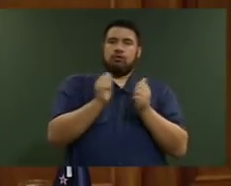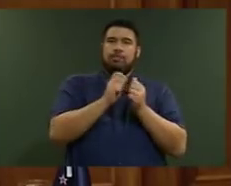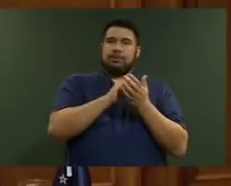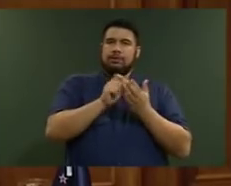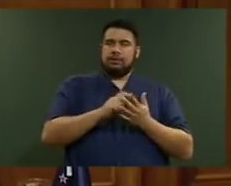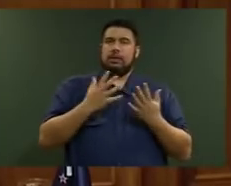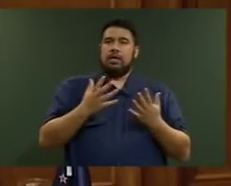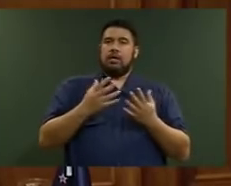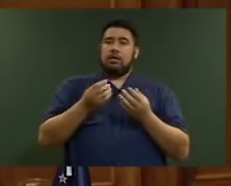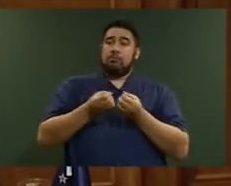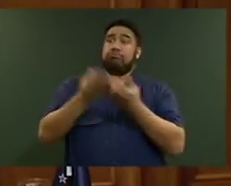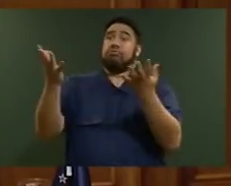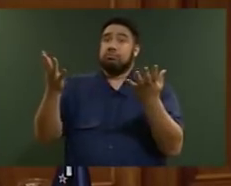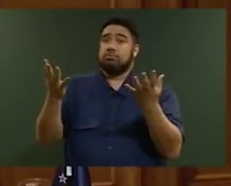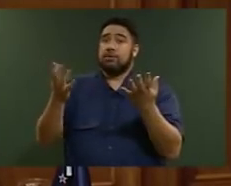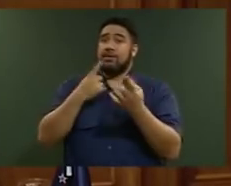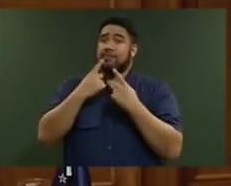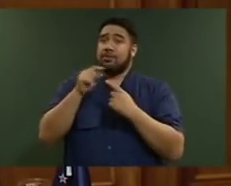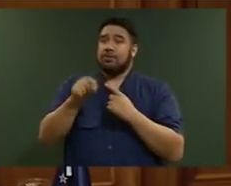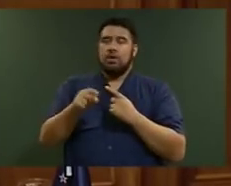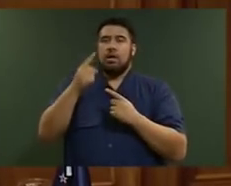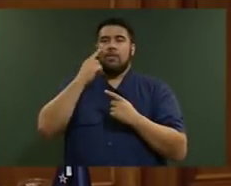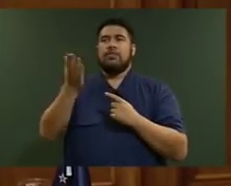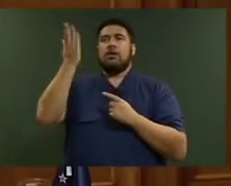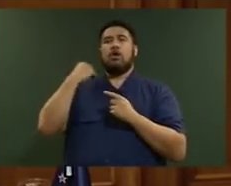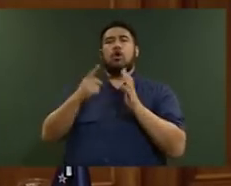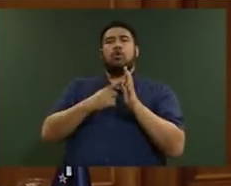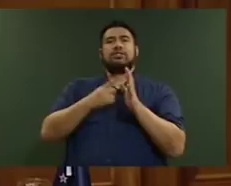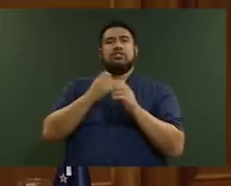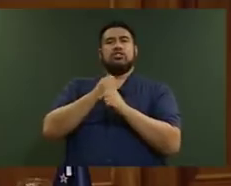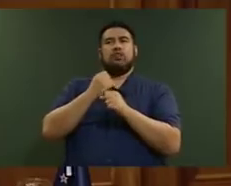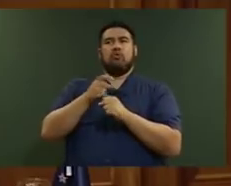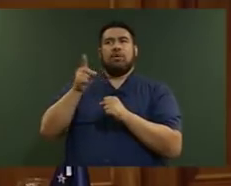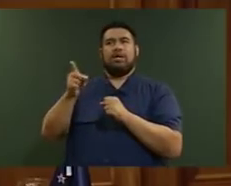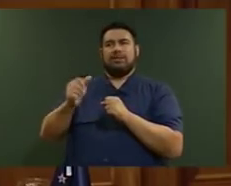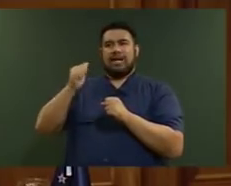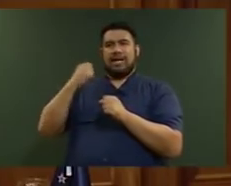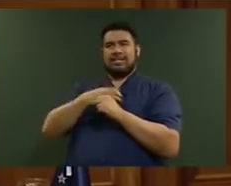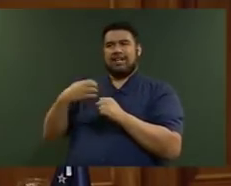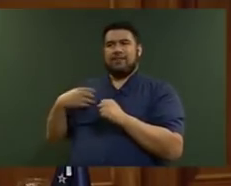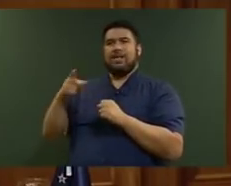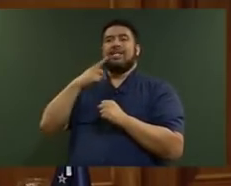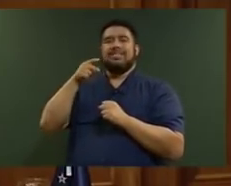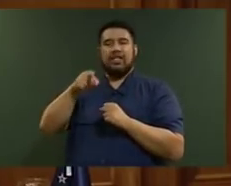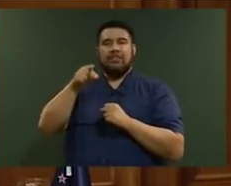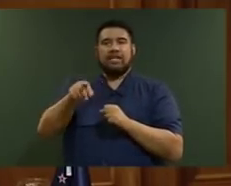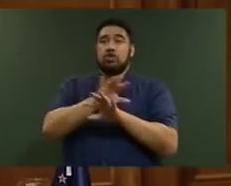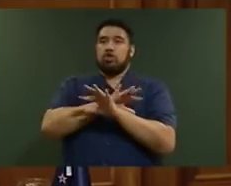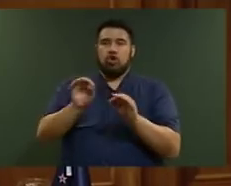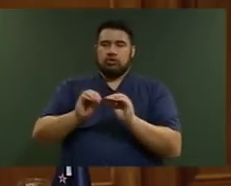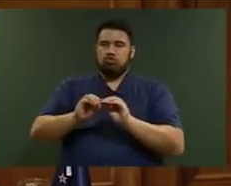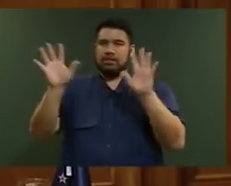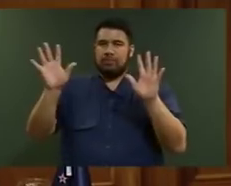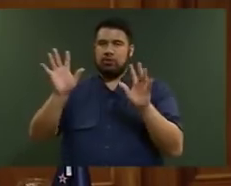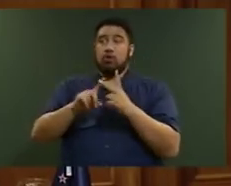advice of the former Auditor-General who described funding under the last regime as not only non-transparent but very,